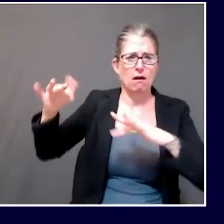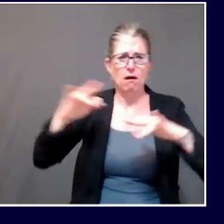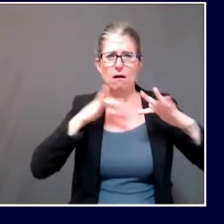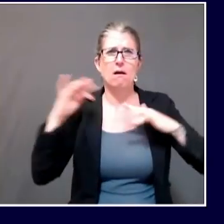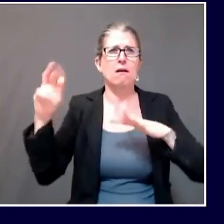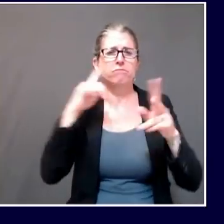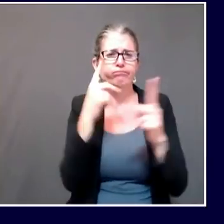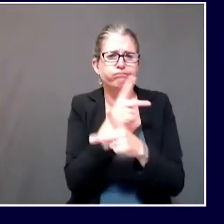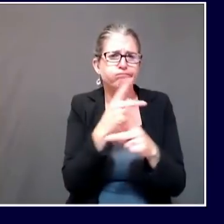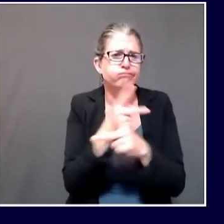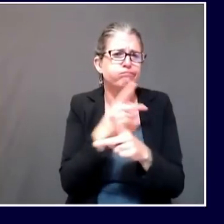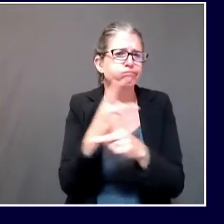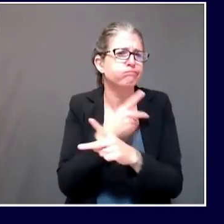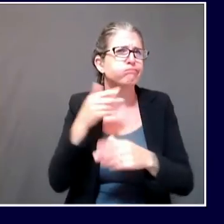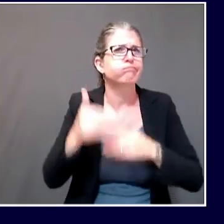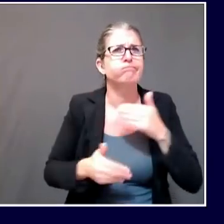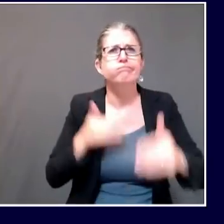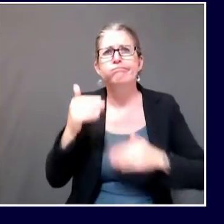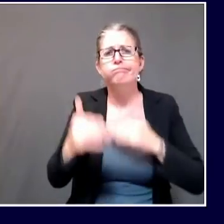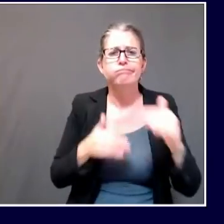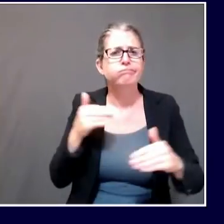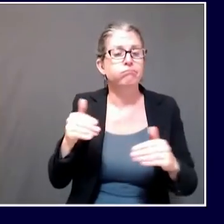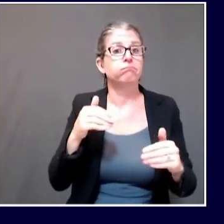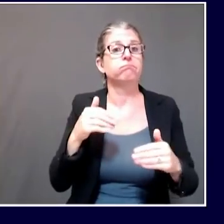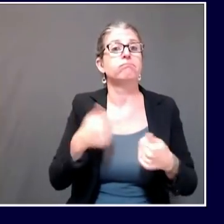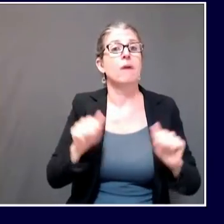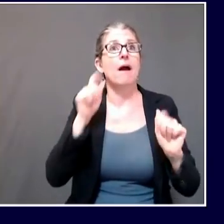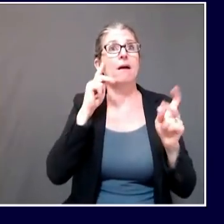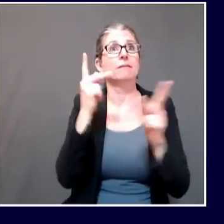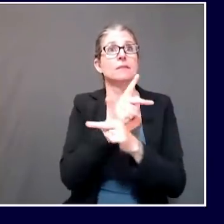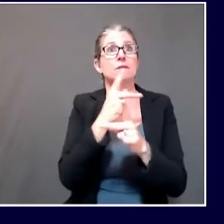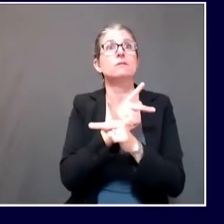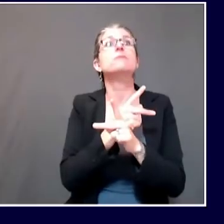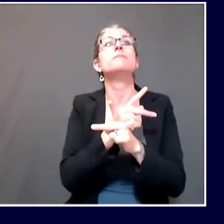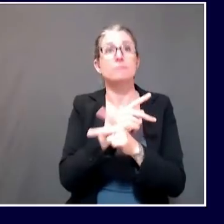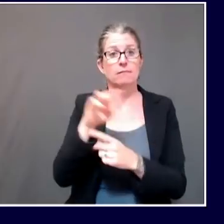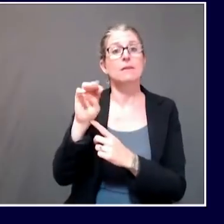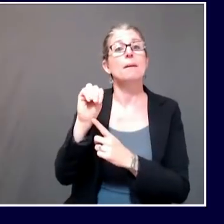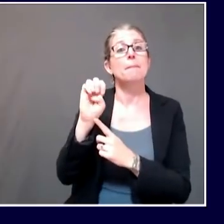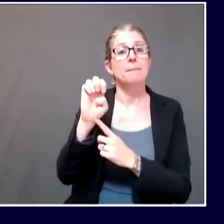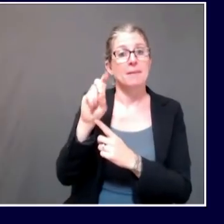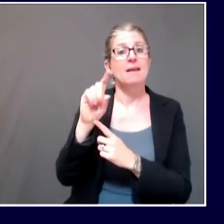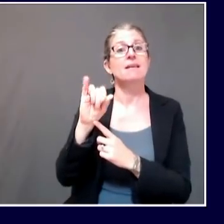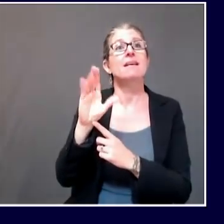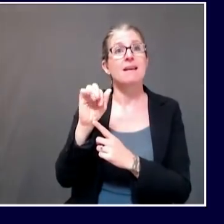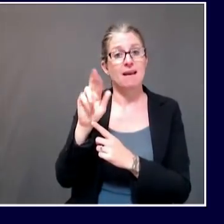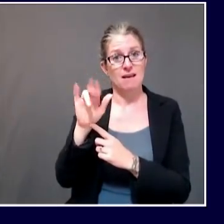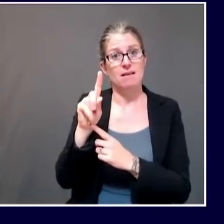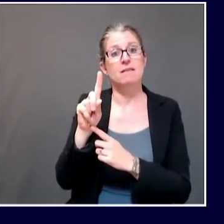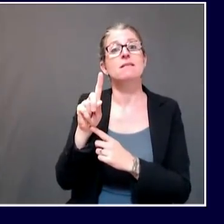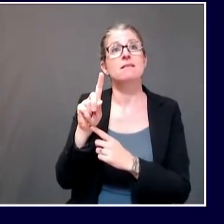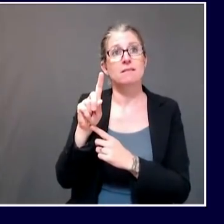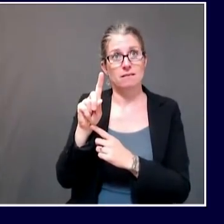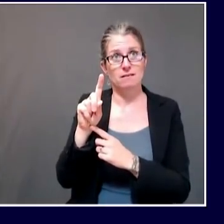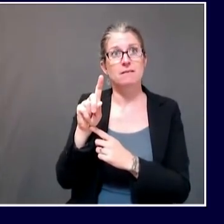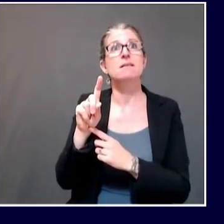we've talked to medical directors at nursing facilities, many of whom have expressed to us